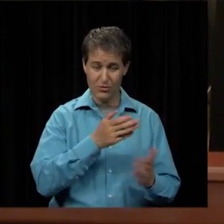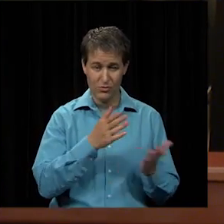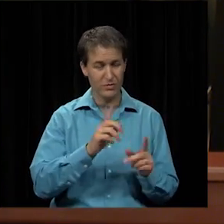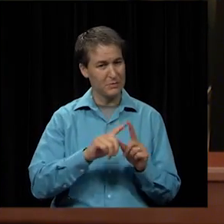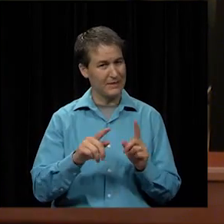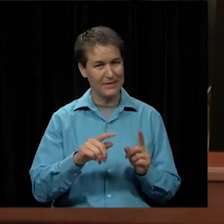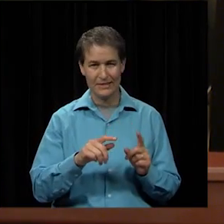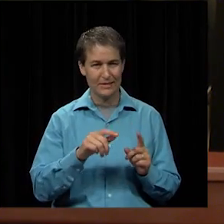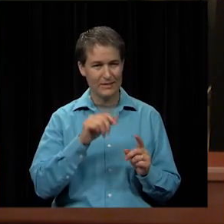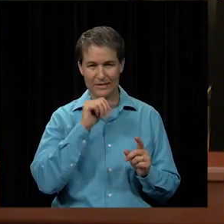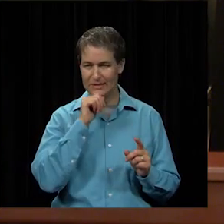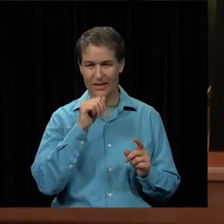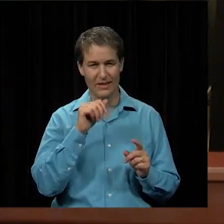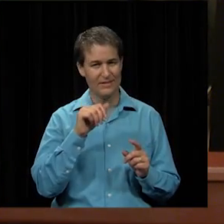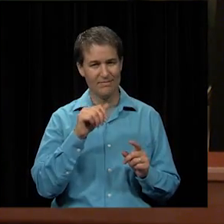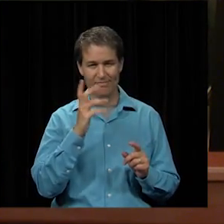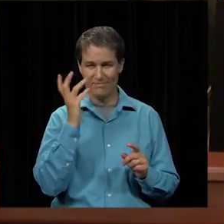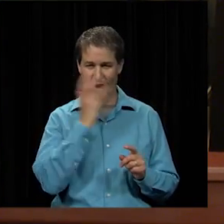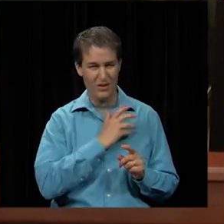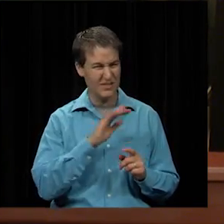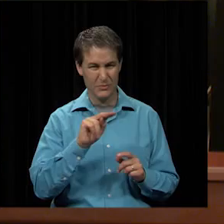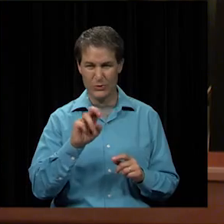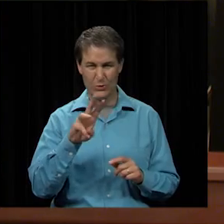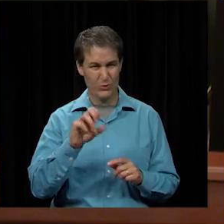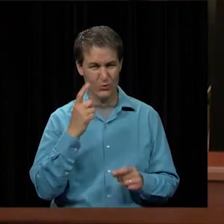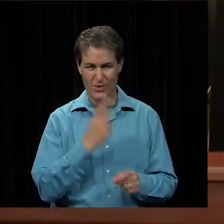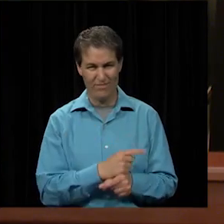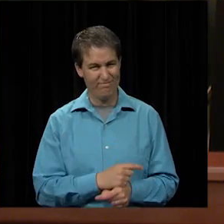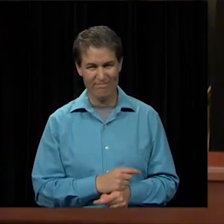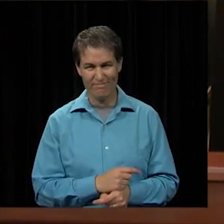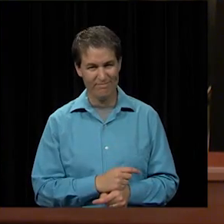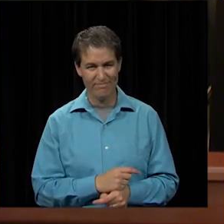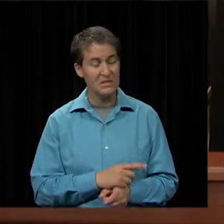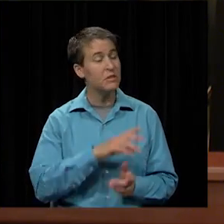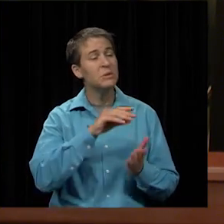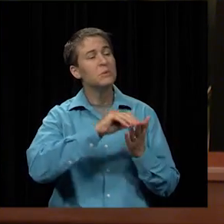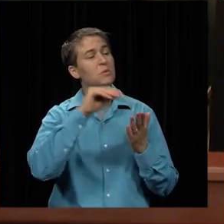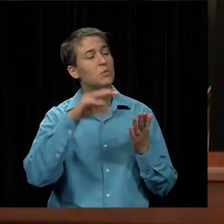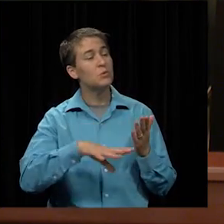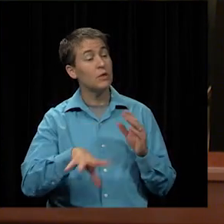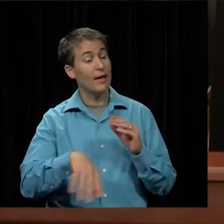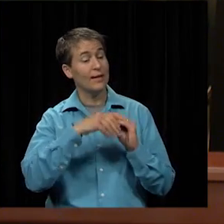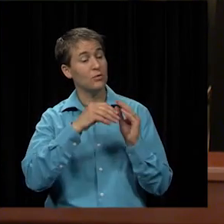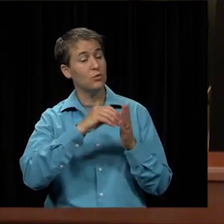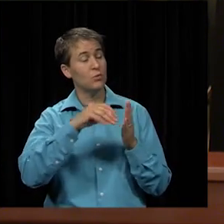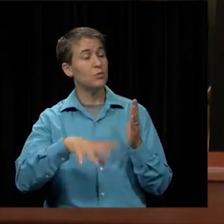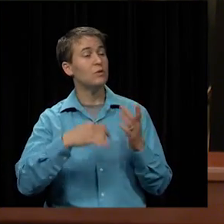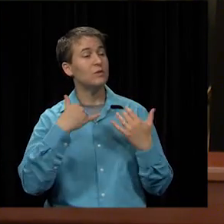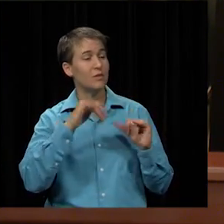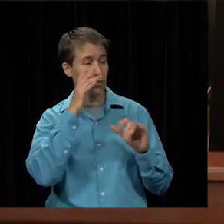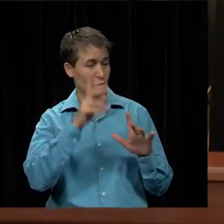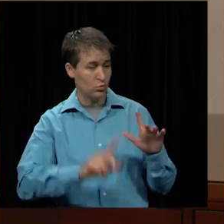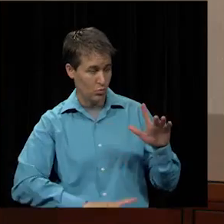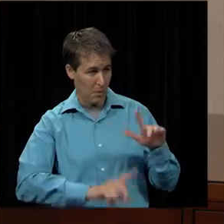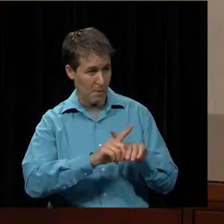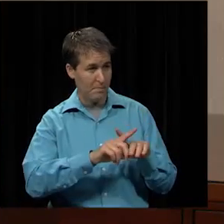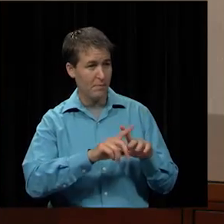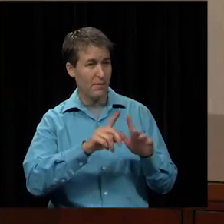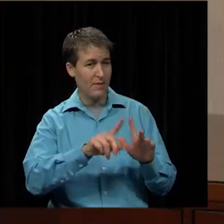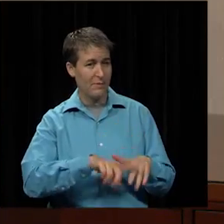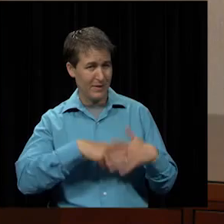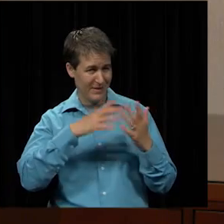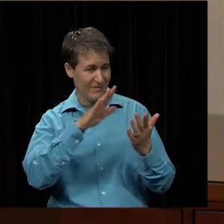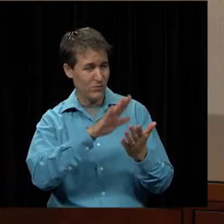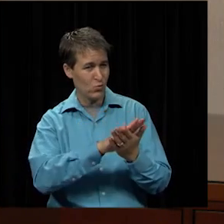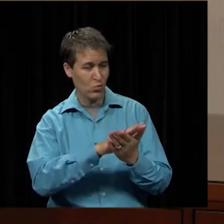isn't necessarily fabulous news is it students will additional students will still show up uh at the beginning of